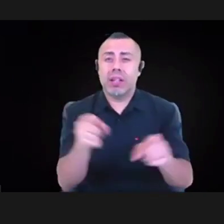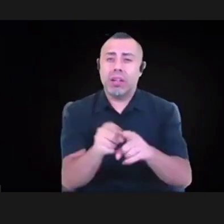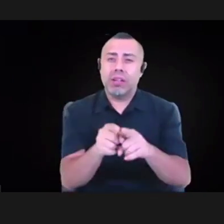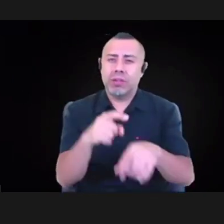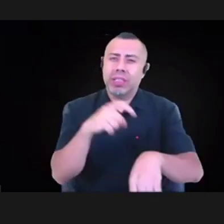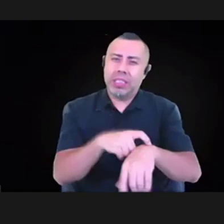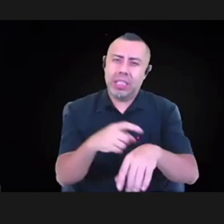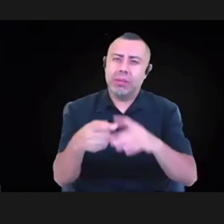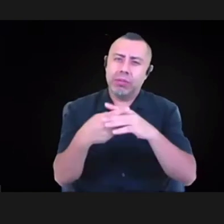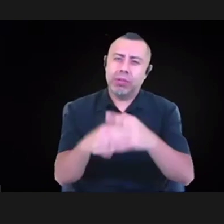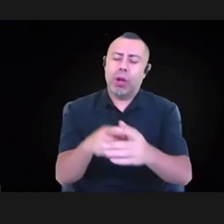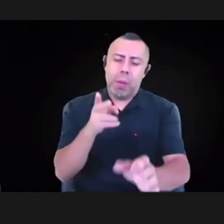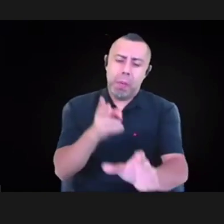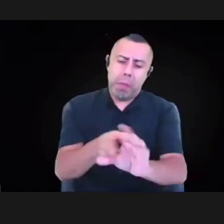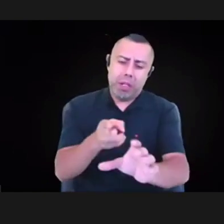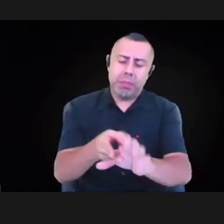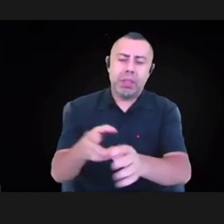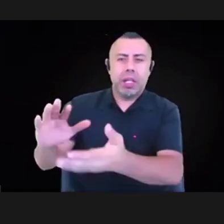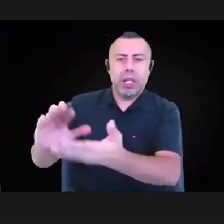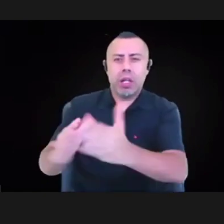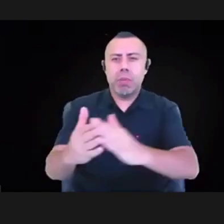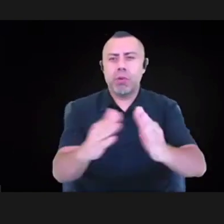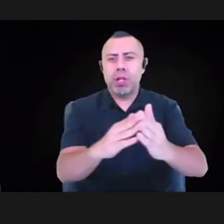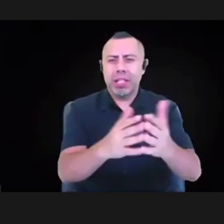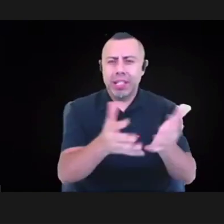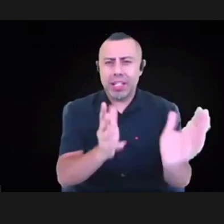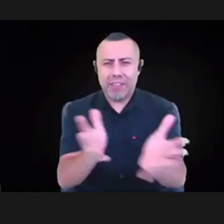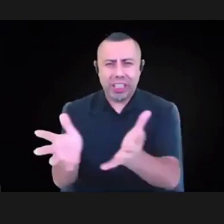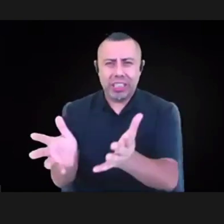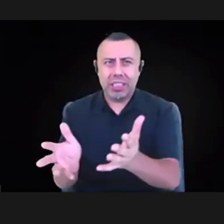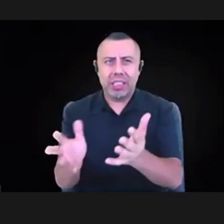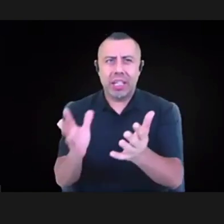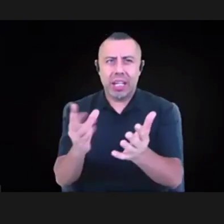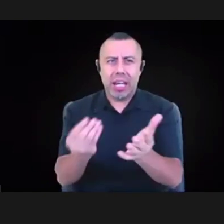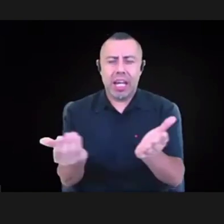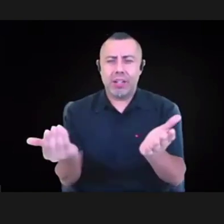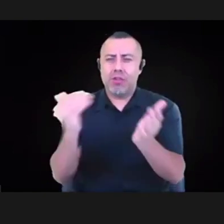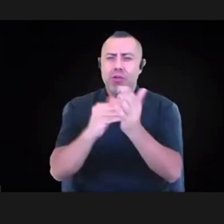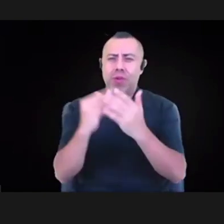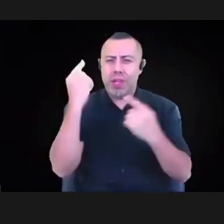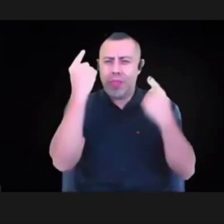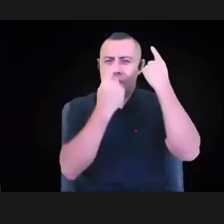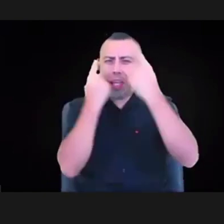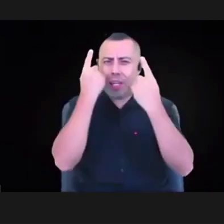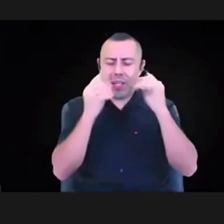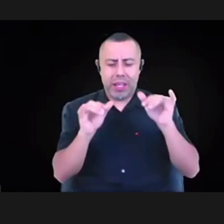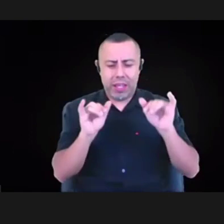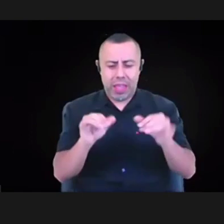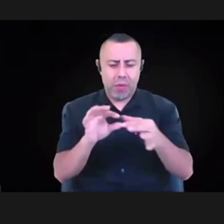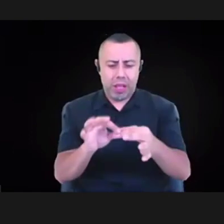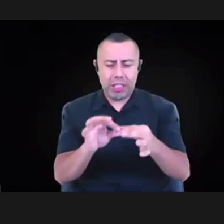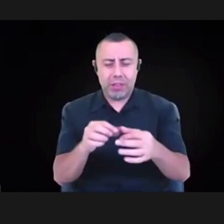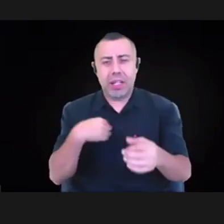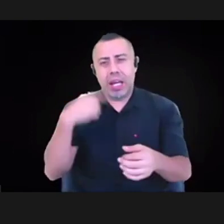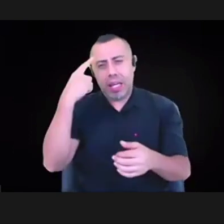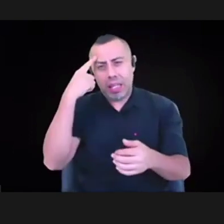that's like trying to rethink that relationship. And so I think those are a couple, um, you know, that I would offer.